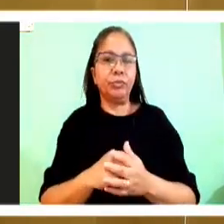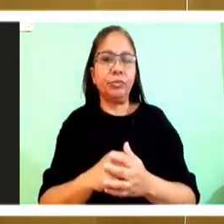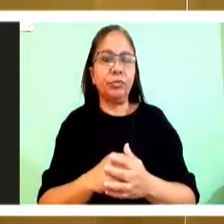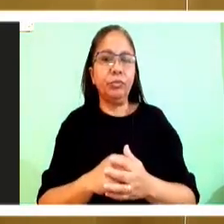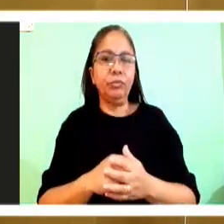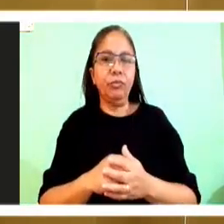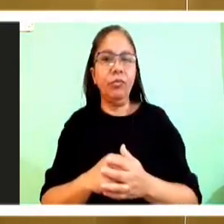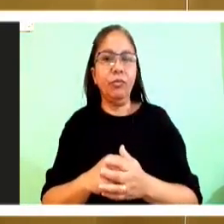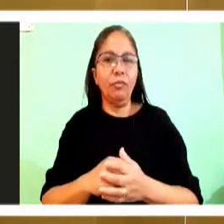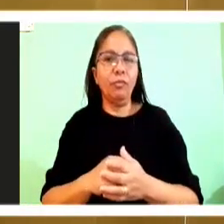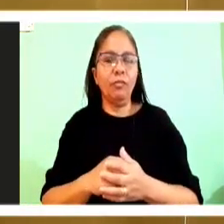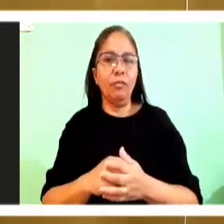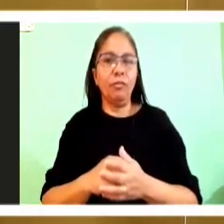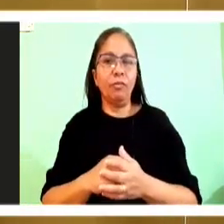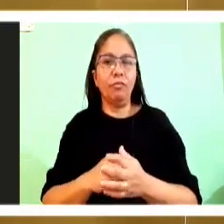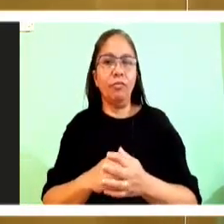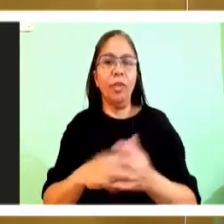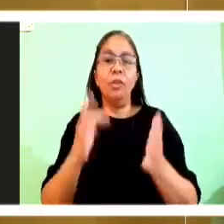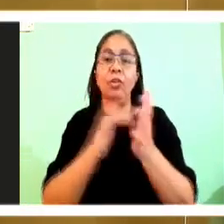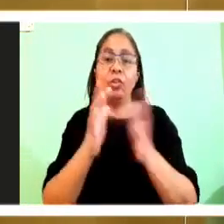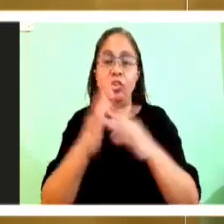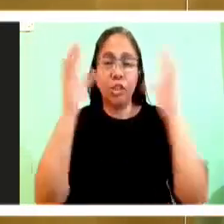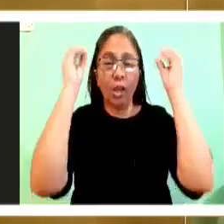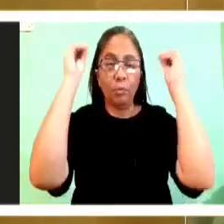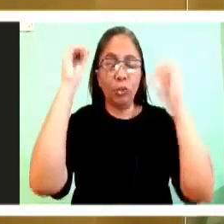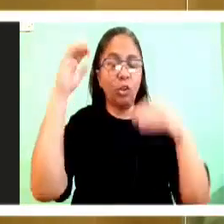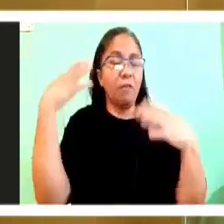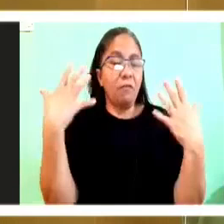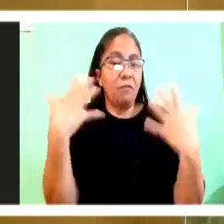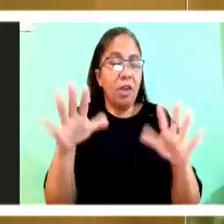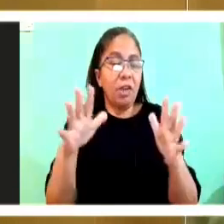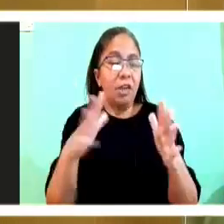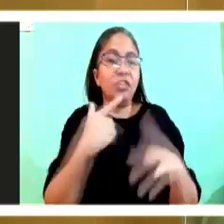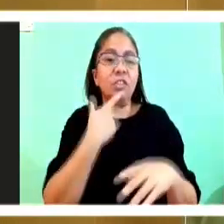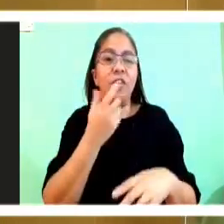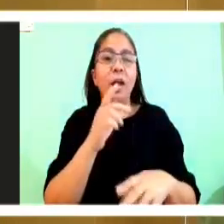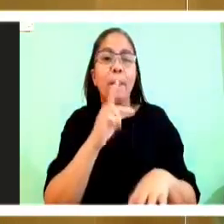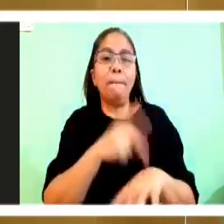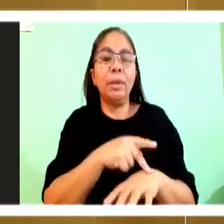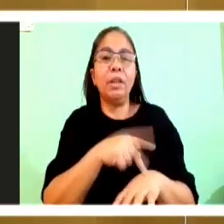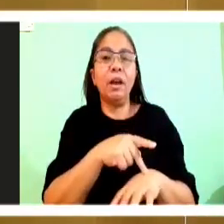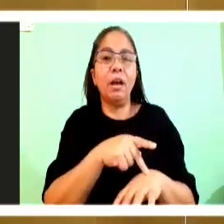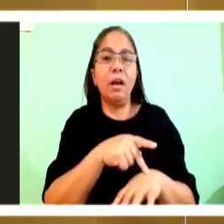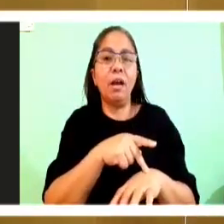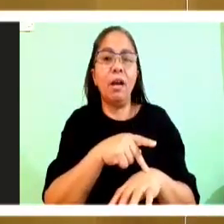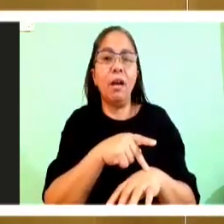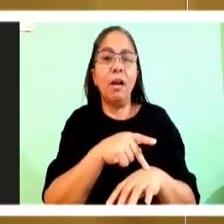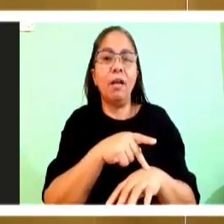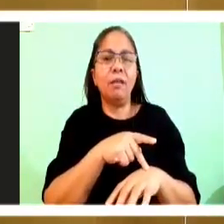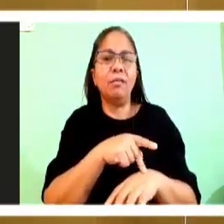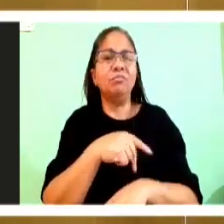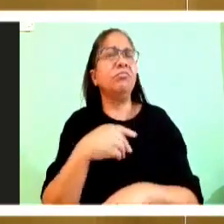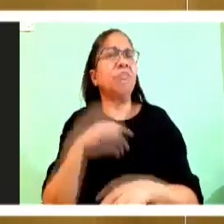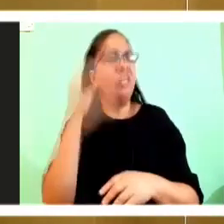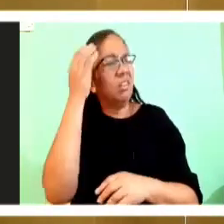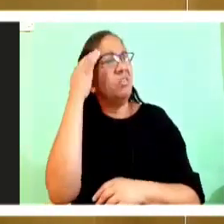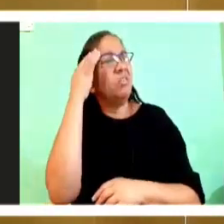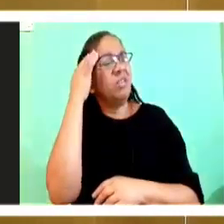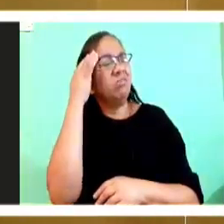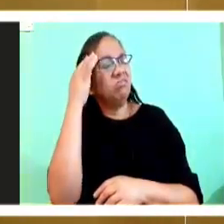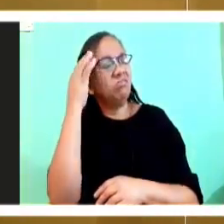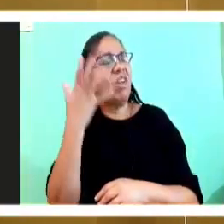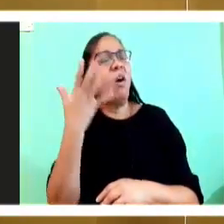after Jesus finished preaching, he tells Simon Peter, you know what? Why don't you